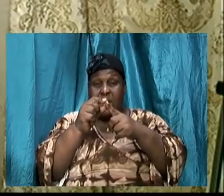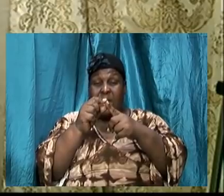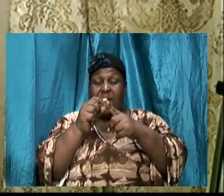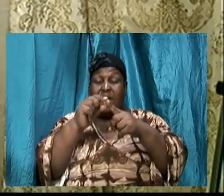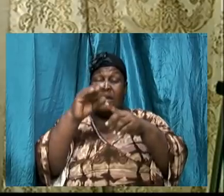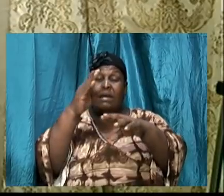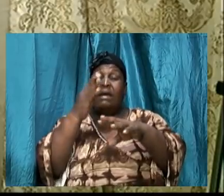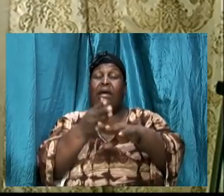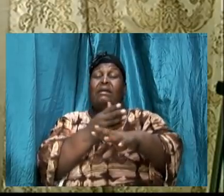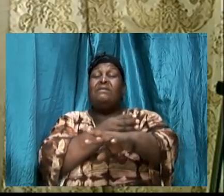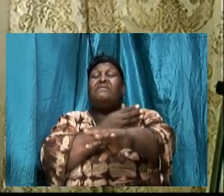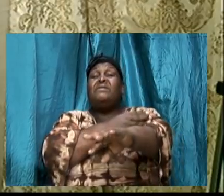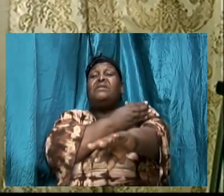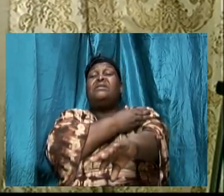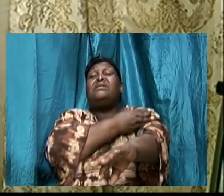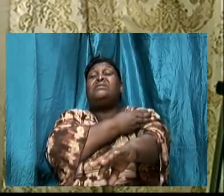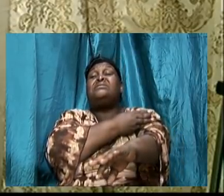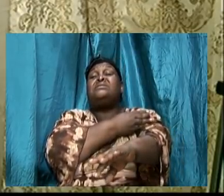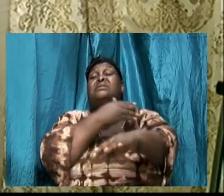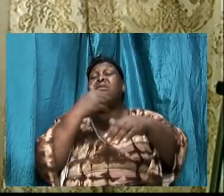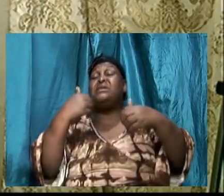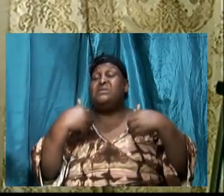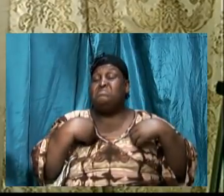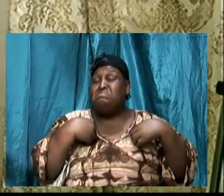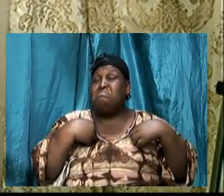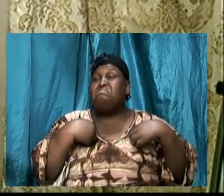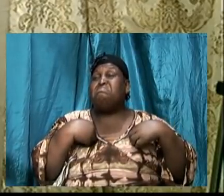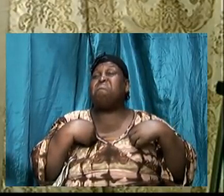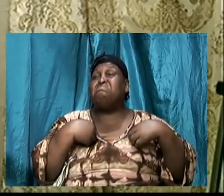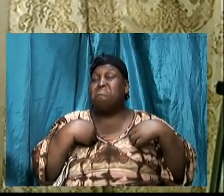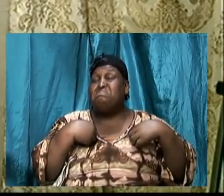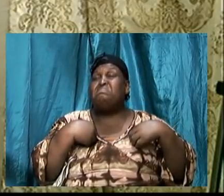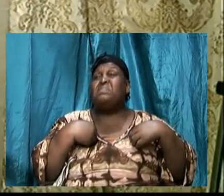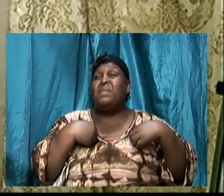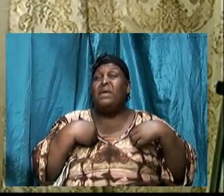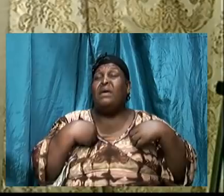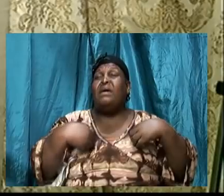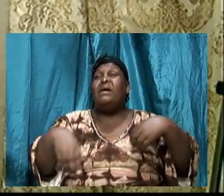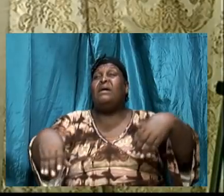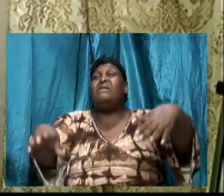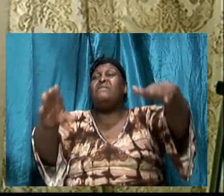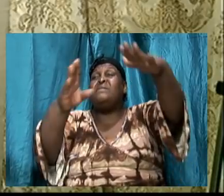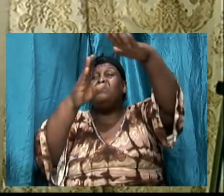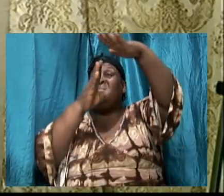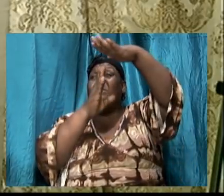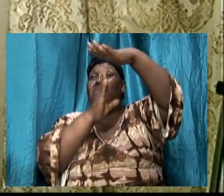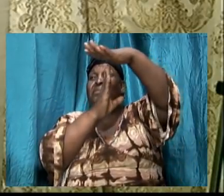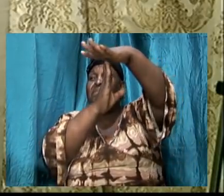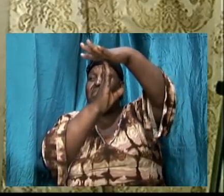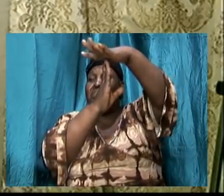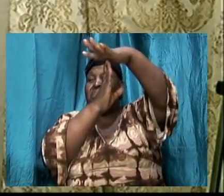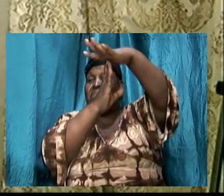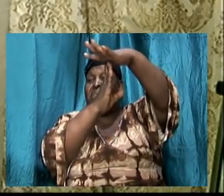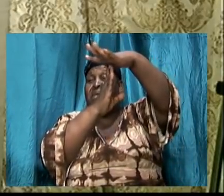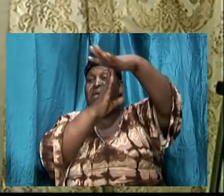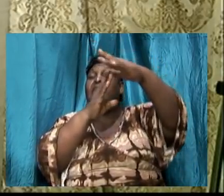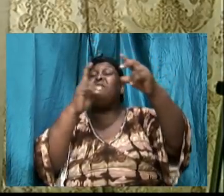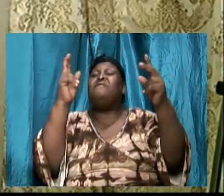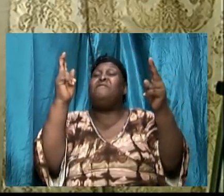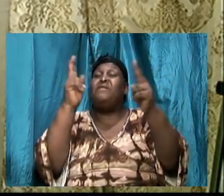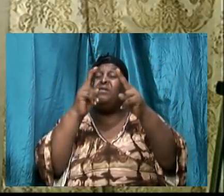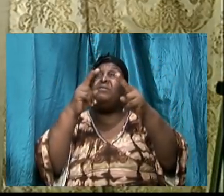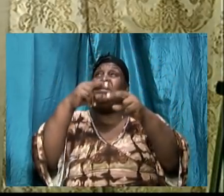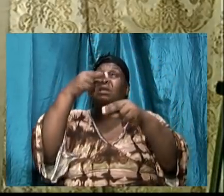and have it at a pedestal above his very name, it means, brothers and